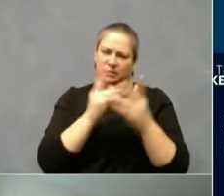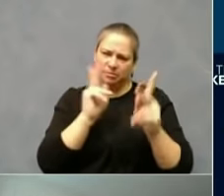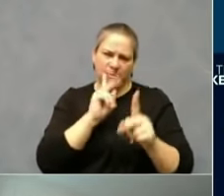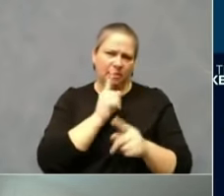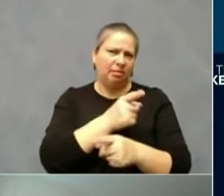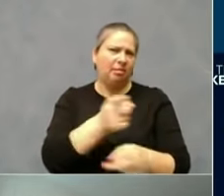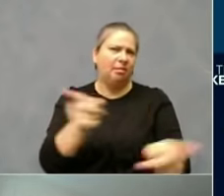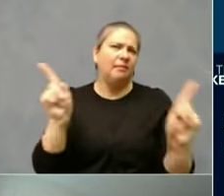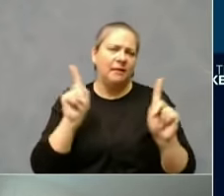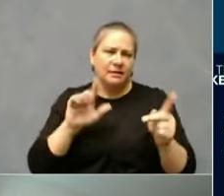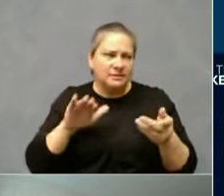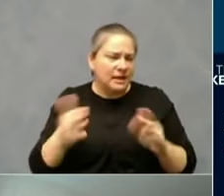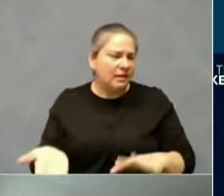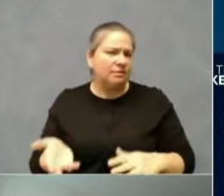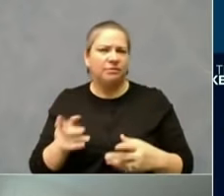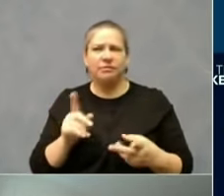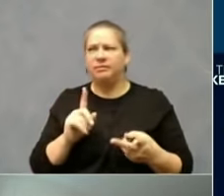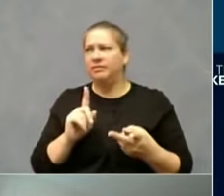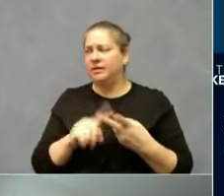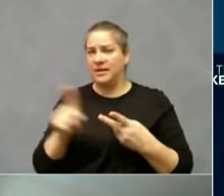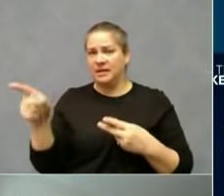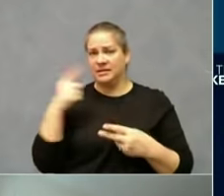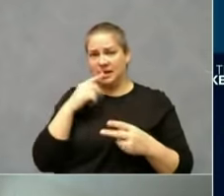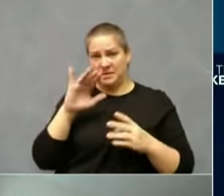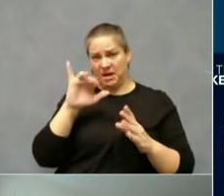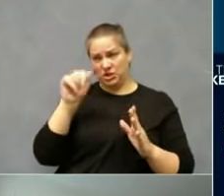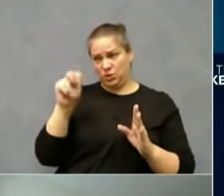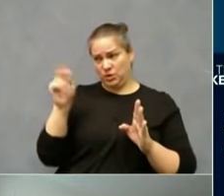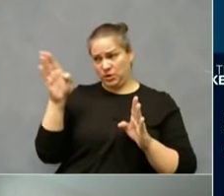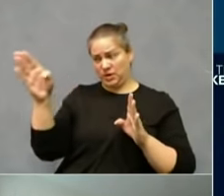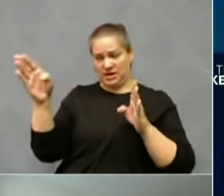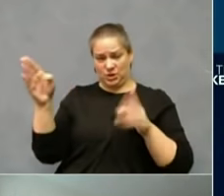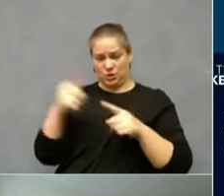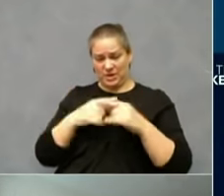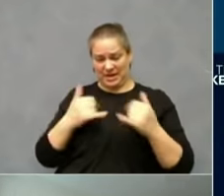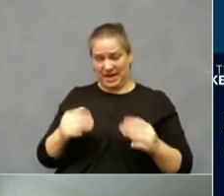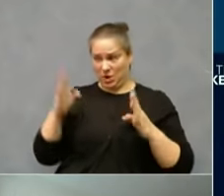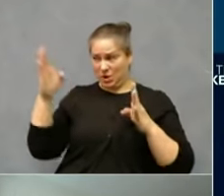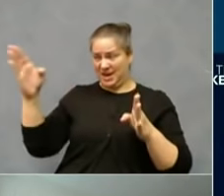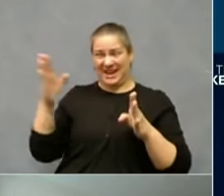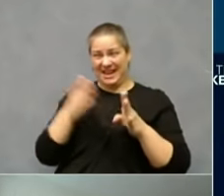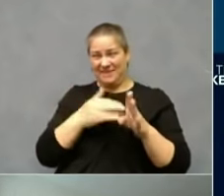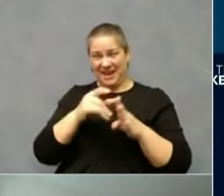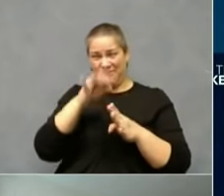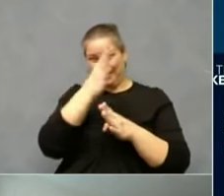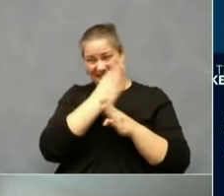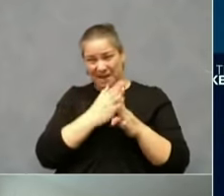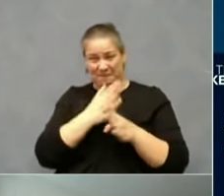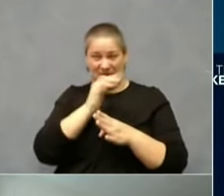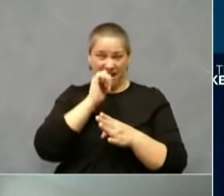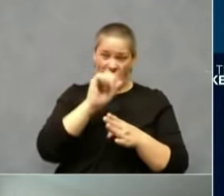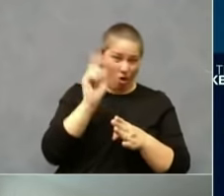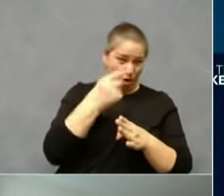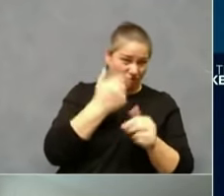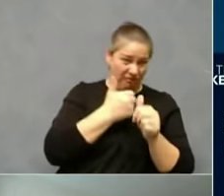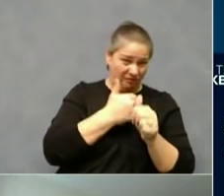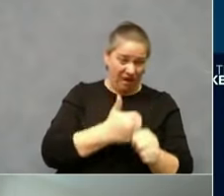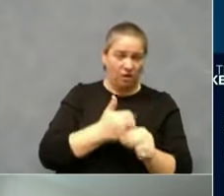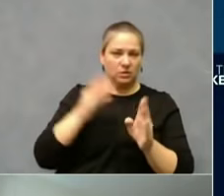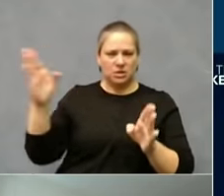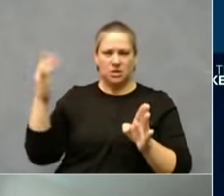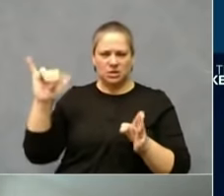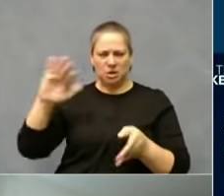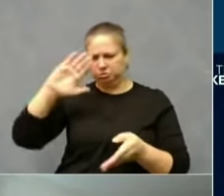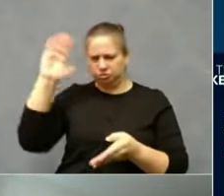They say that by mid-January, even with low compliance, you'd have 513 deaths that were prevented. So this is substantial.